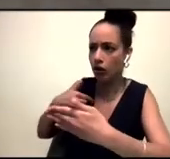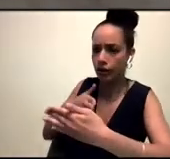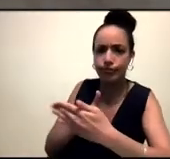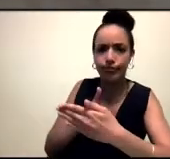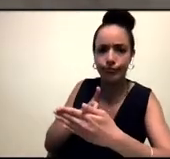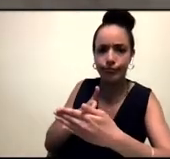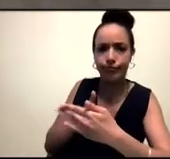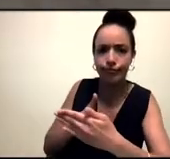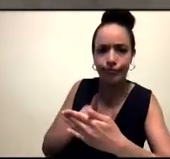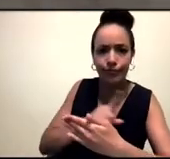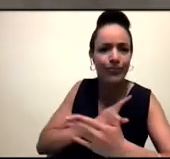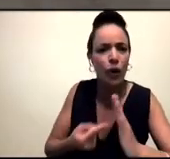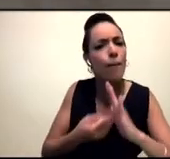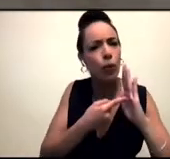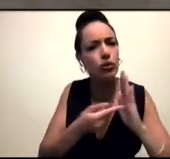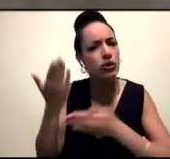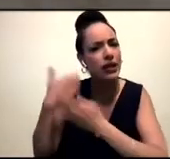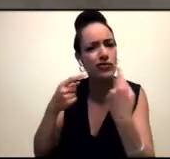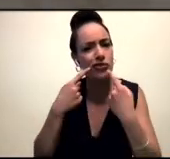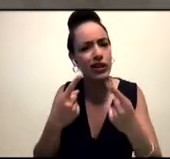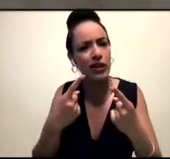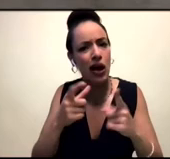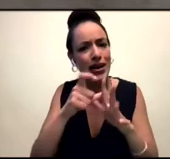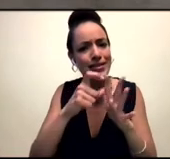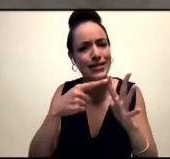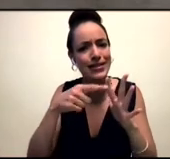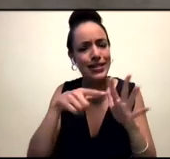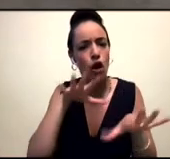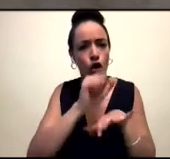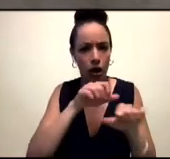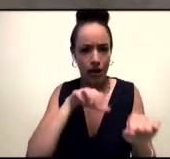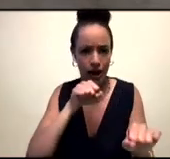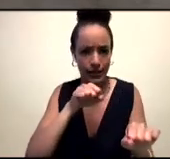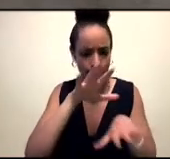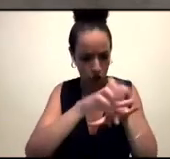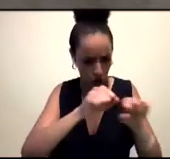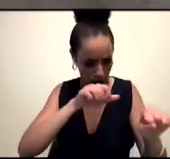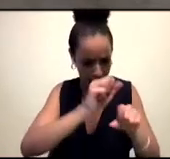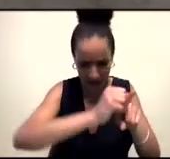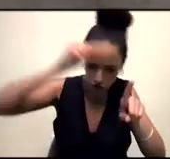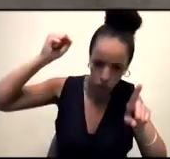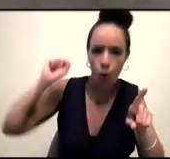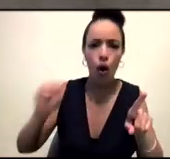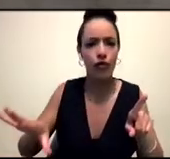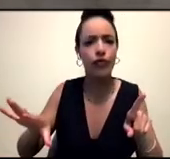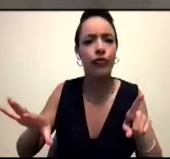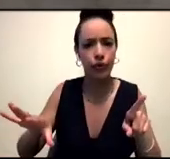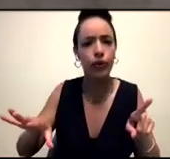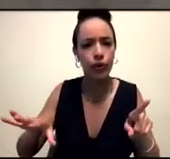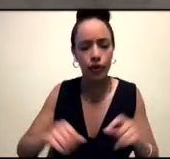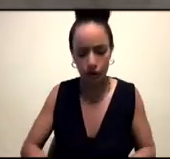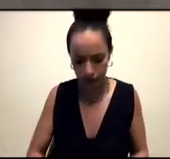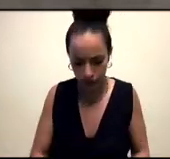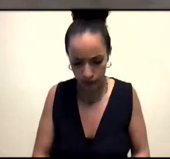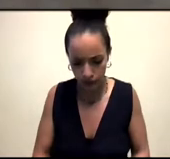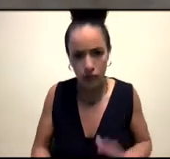to tell history and to interface with history and to decolonize history. Because the truth of the matter is that things like the, you know,